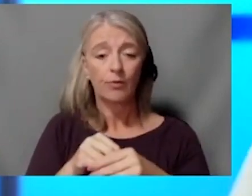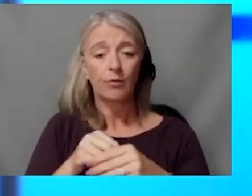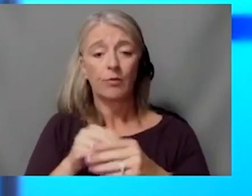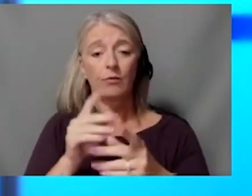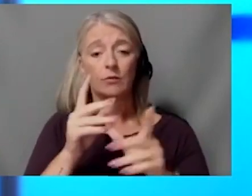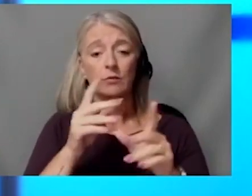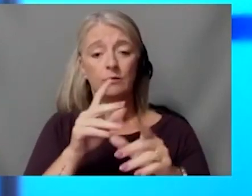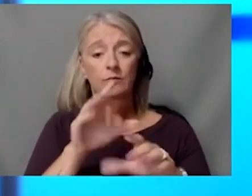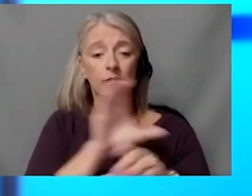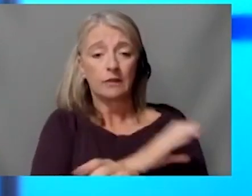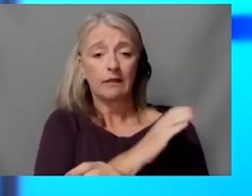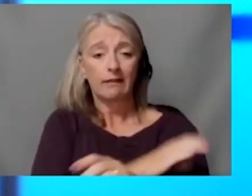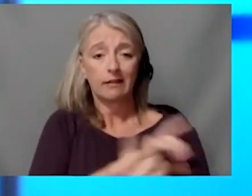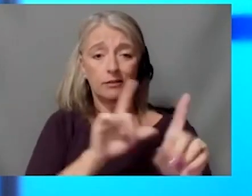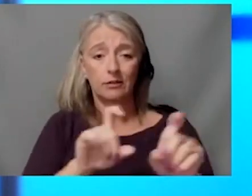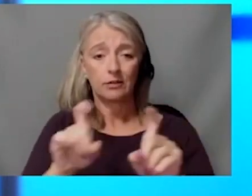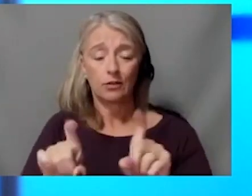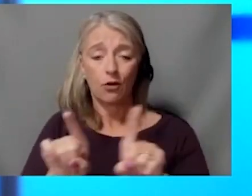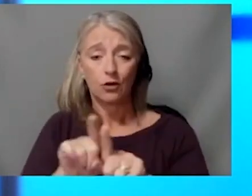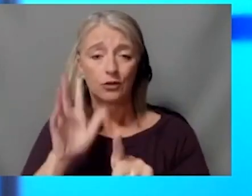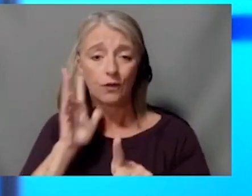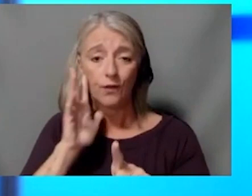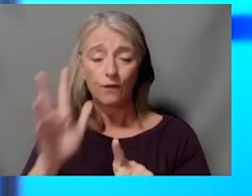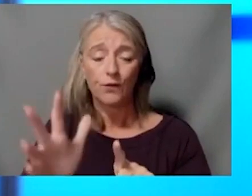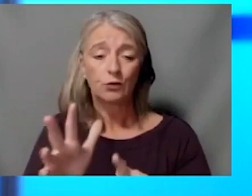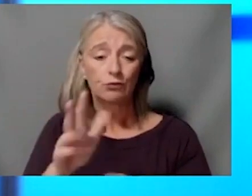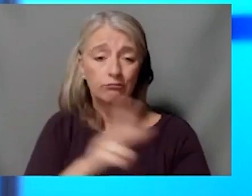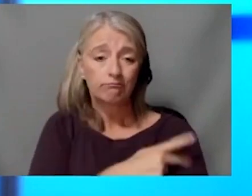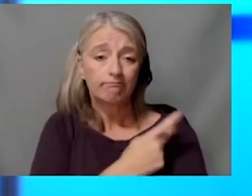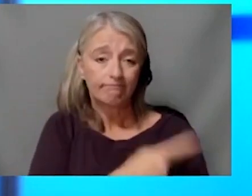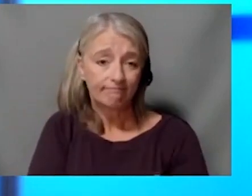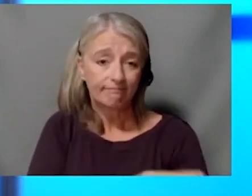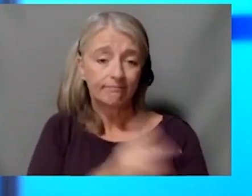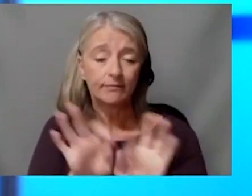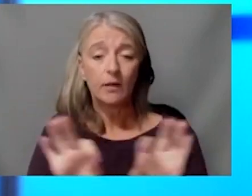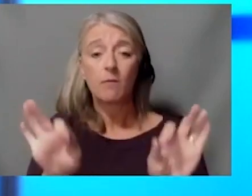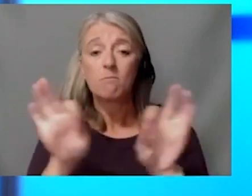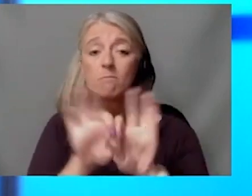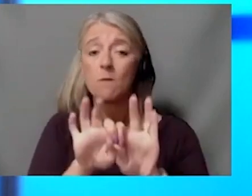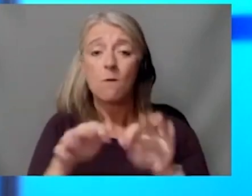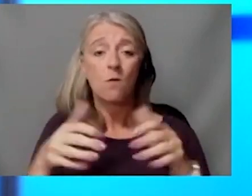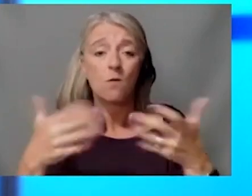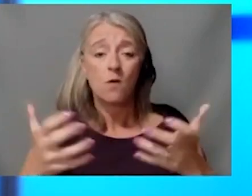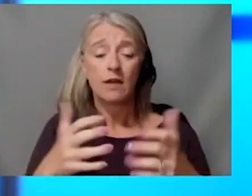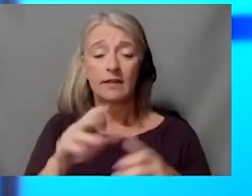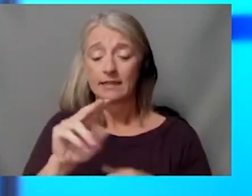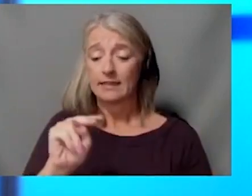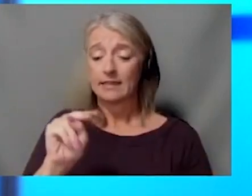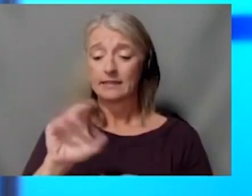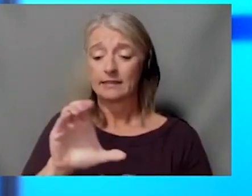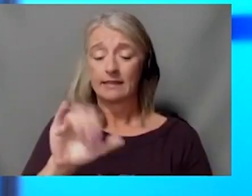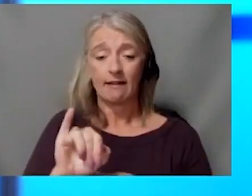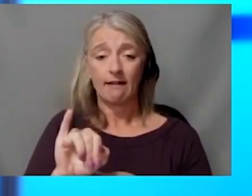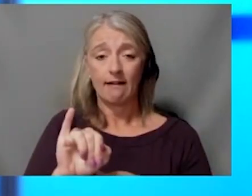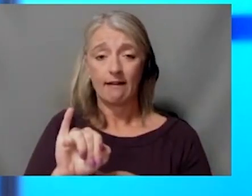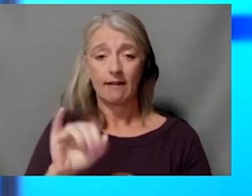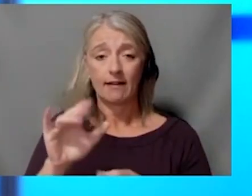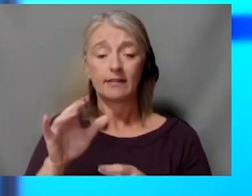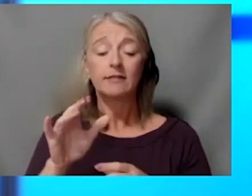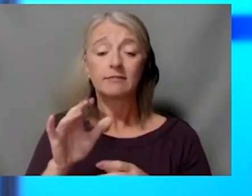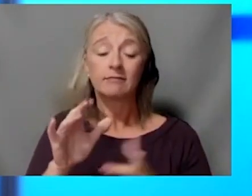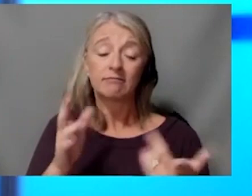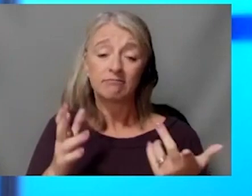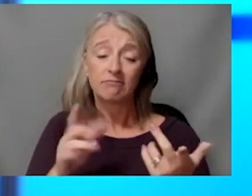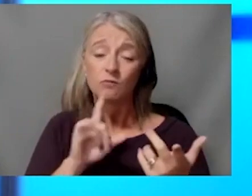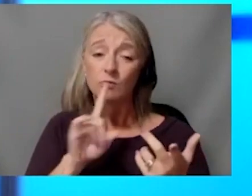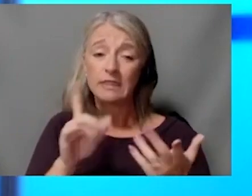patients. And so one of the very important aspects of being NCI comprehensive cancer center is to be able to offer basically trials for